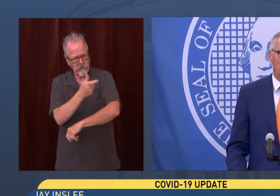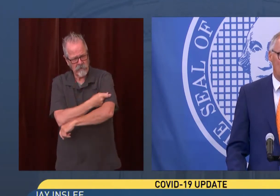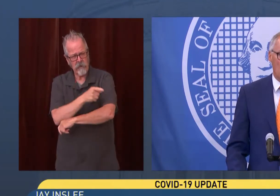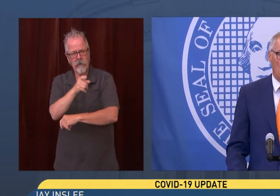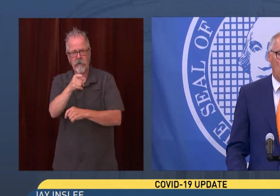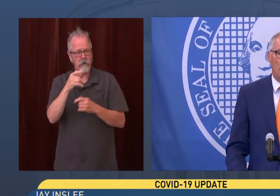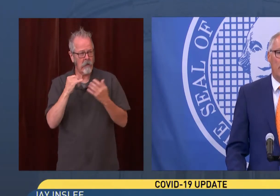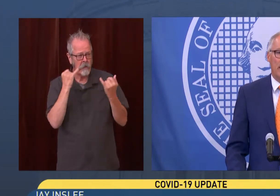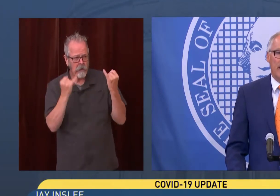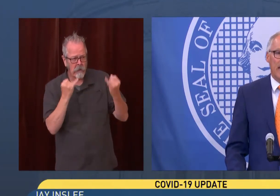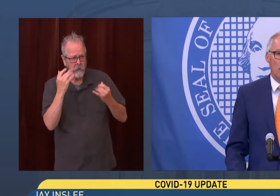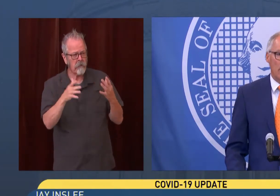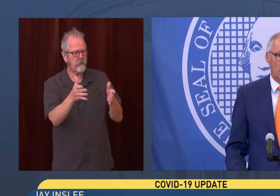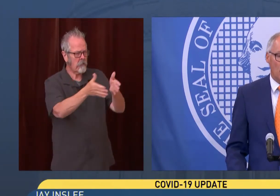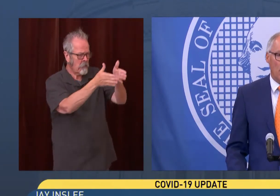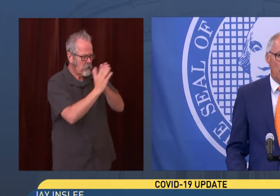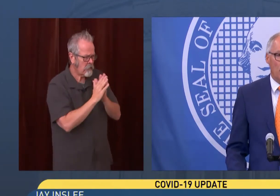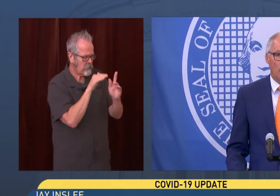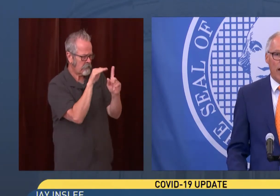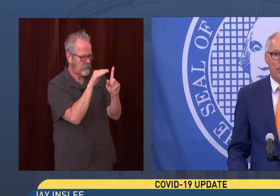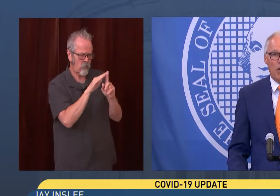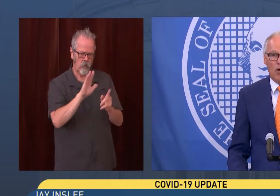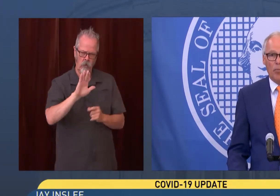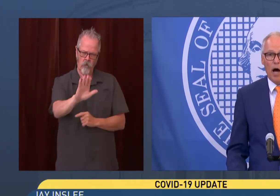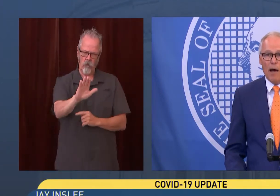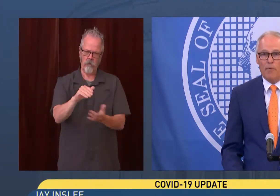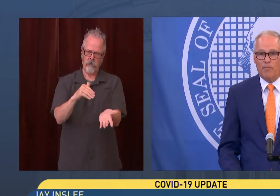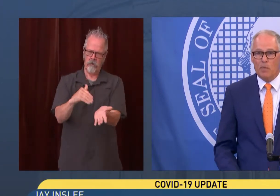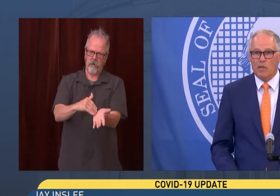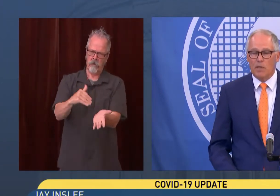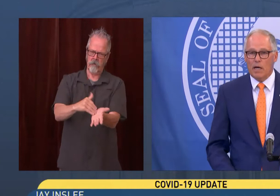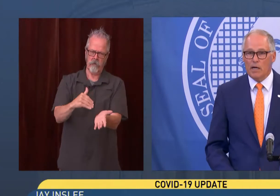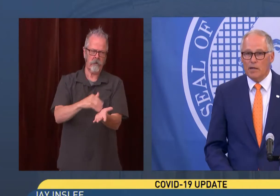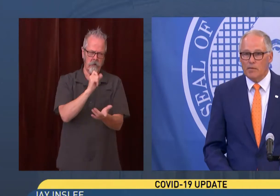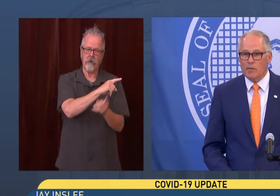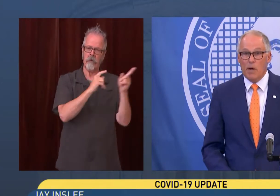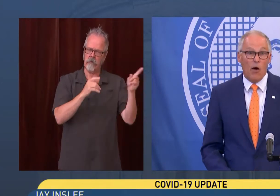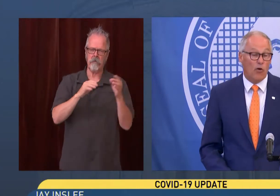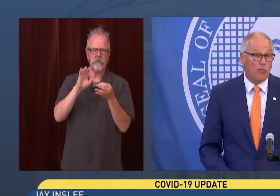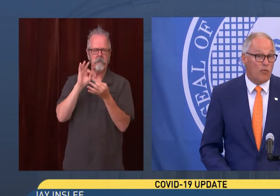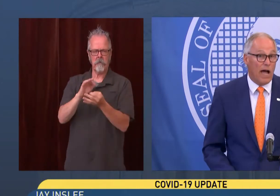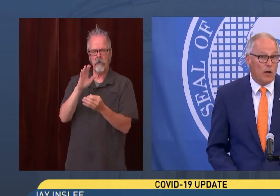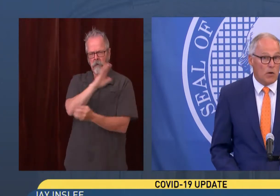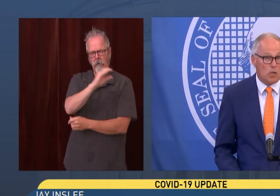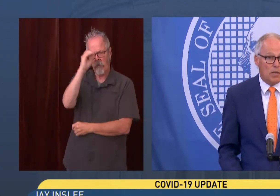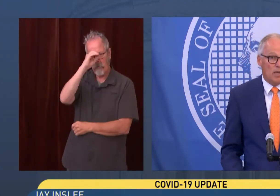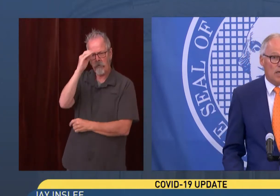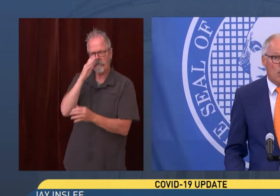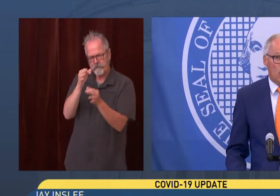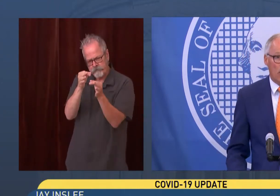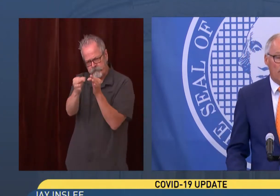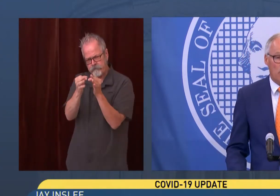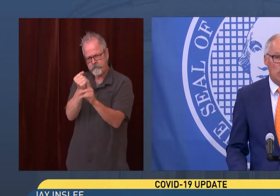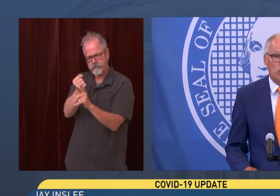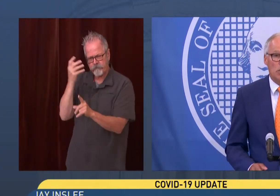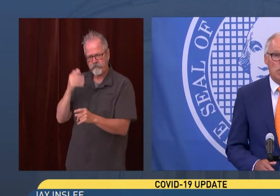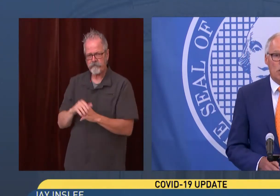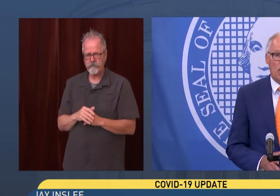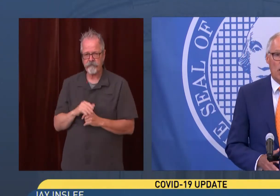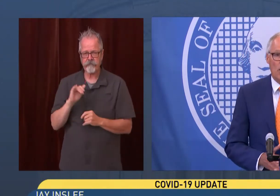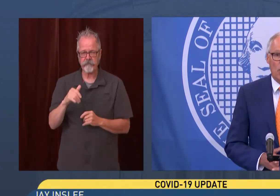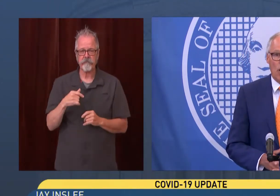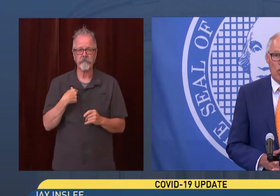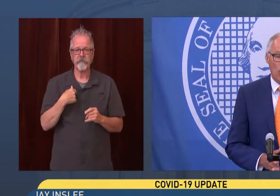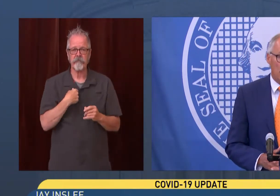with the no, and we have started a program called POP, the power of providers, where physicians